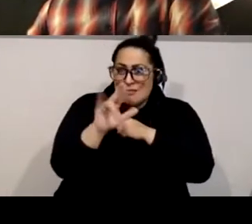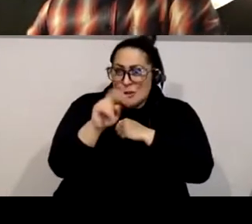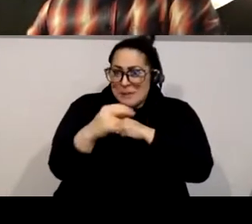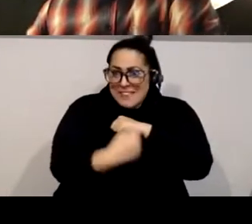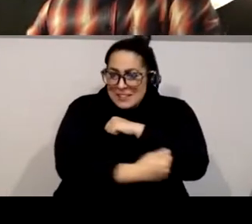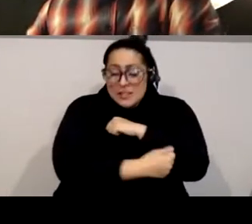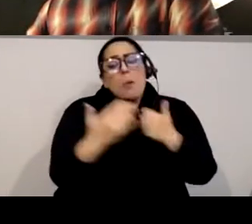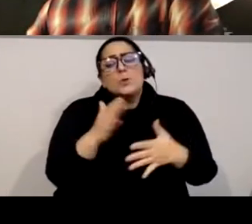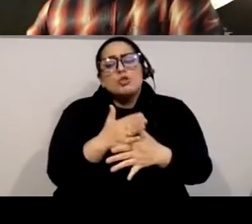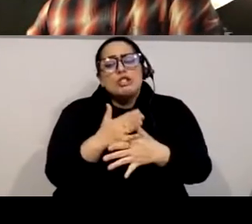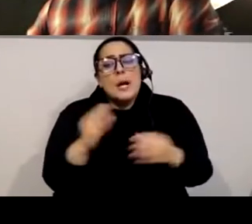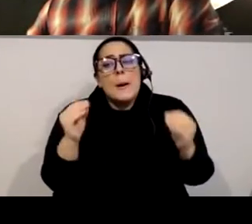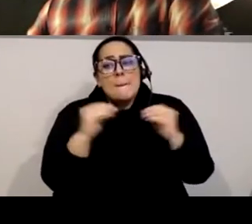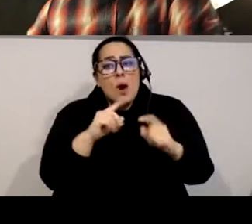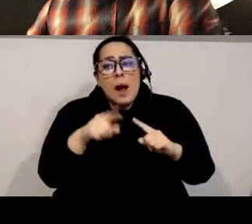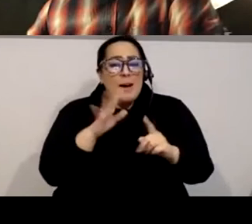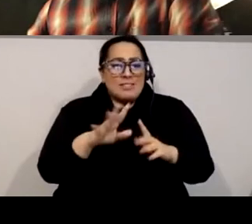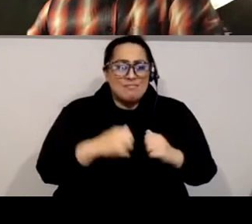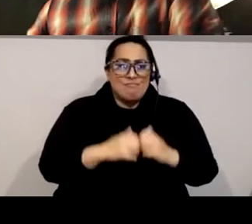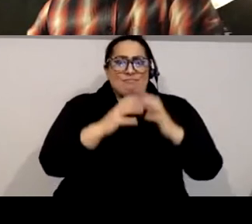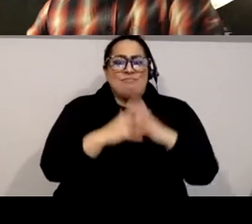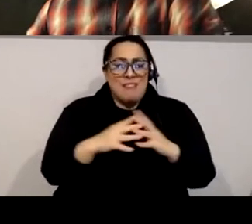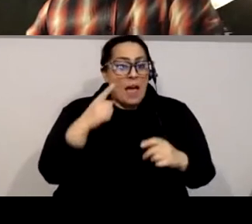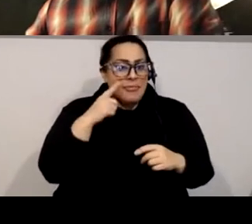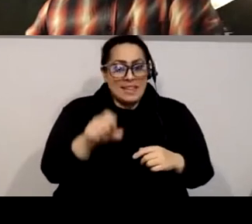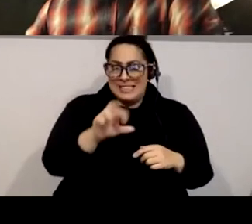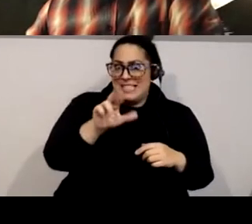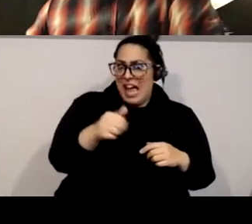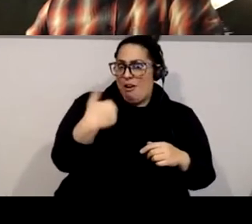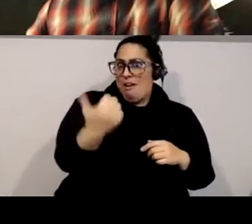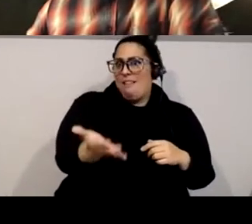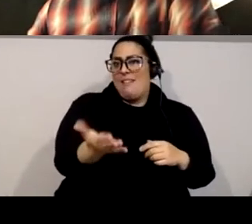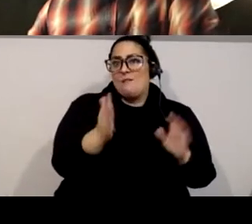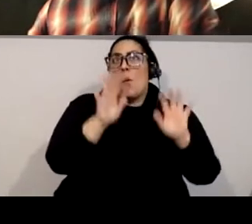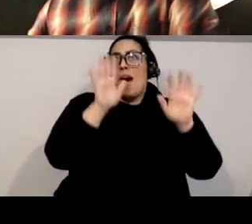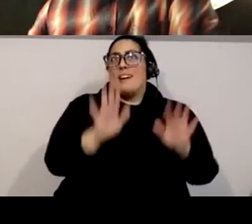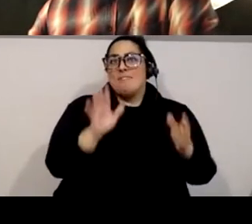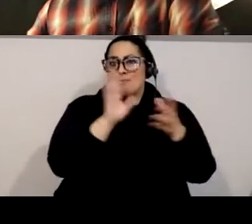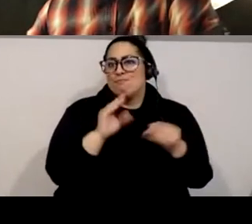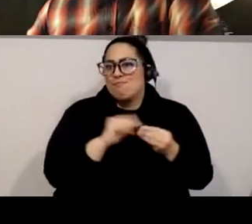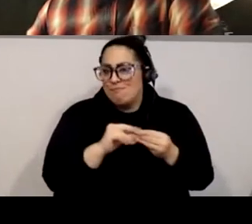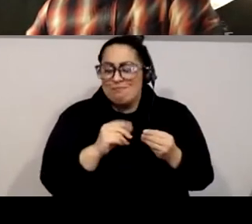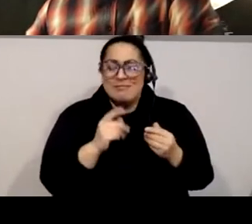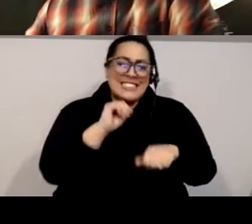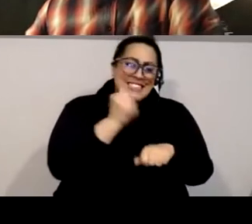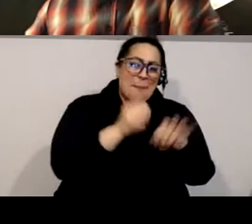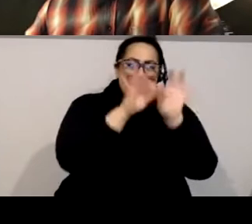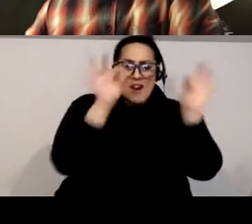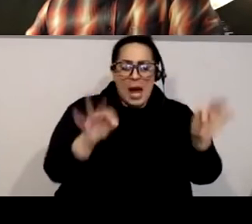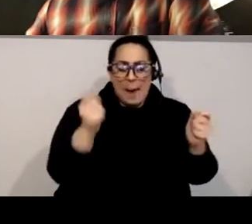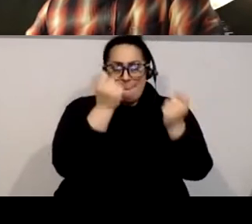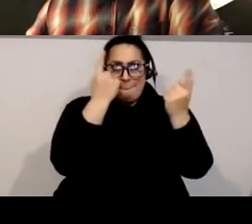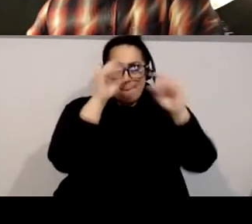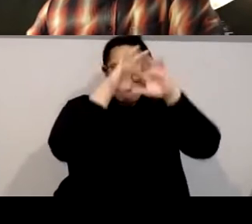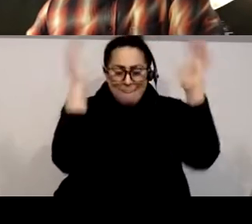about its genesis. I think Sarah did a very nice job of framing it and I just wanted to say